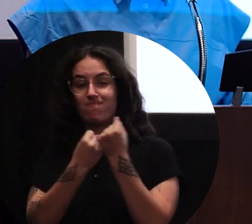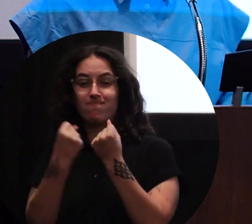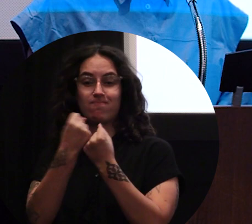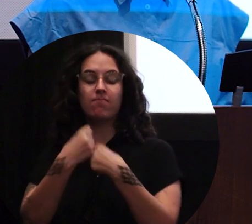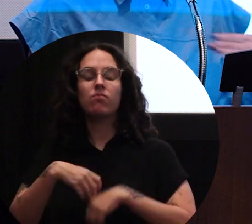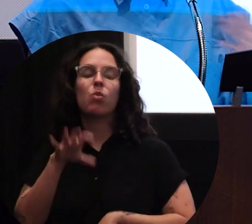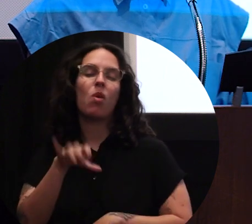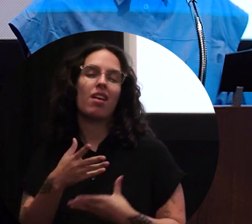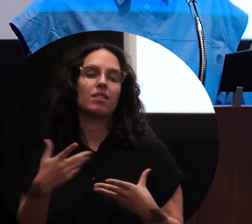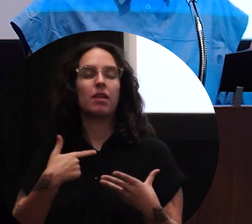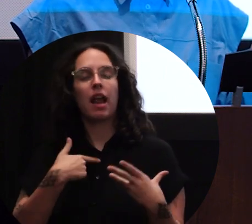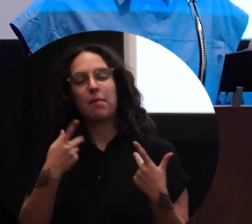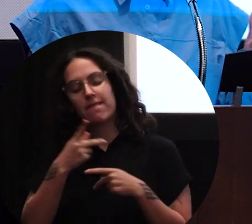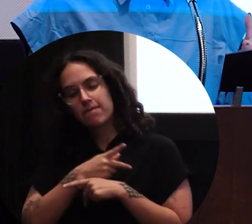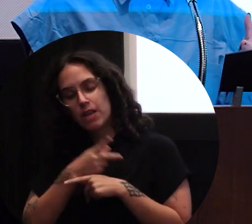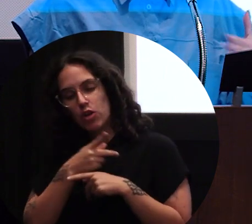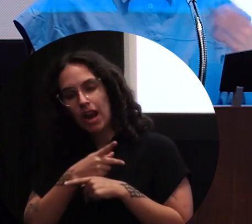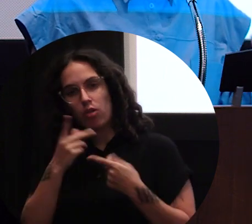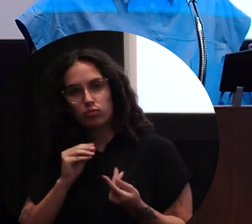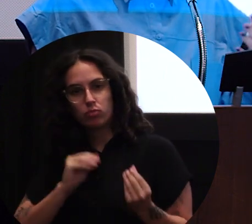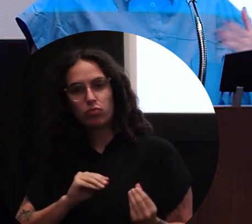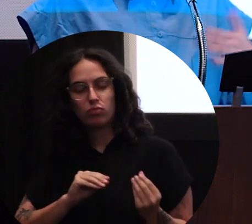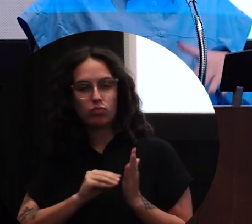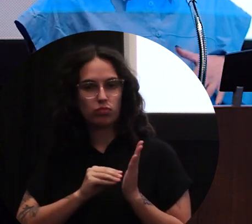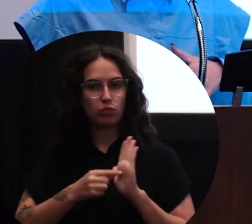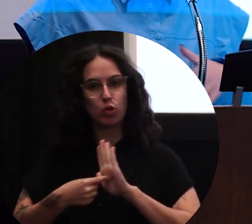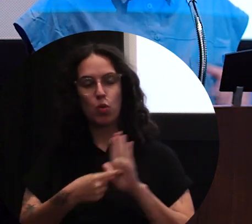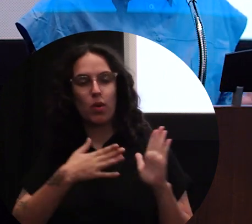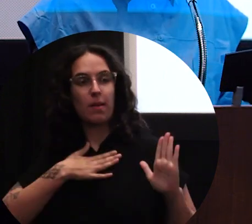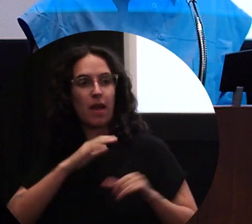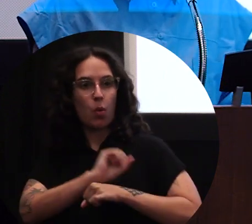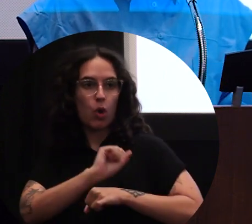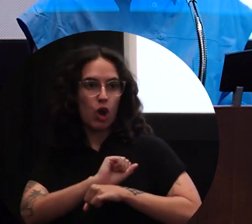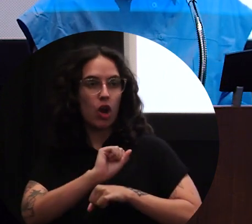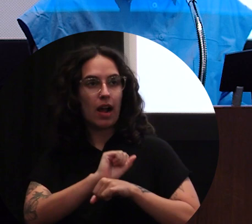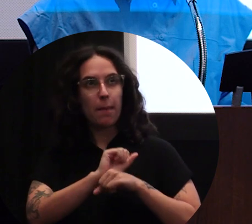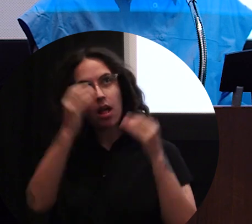the concepts that I've been navigating through my work, consciously and subconsciously.